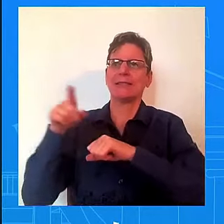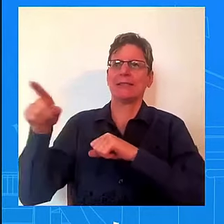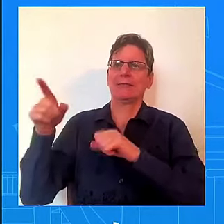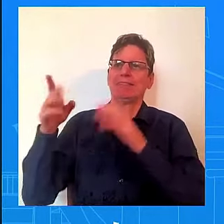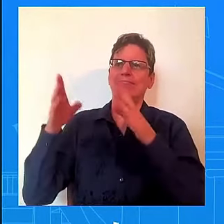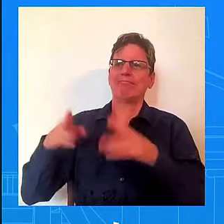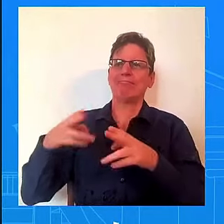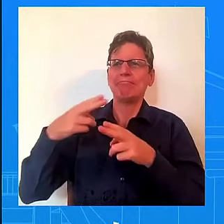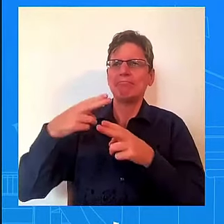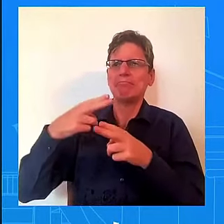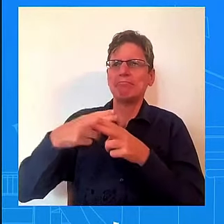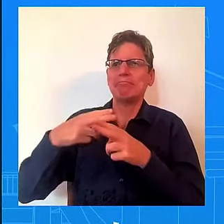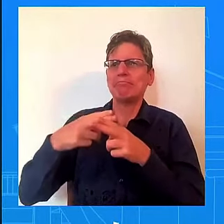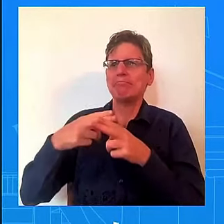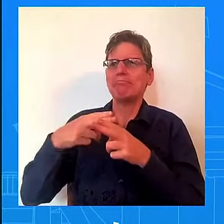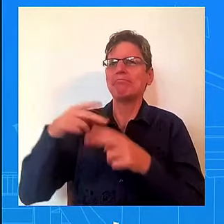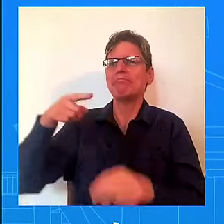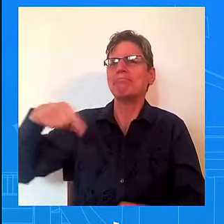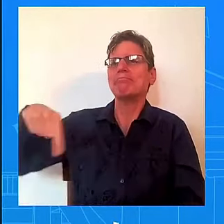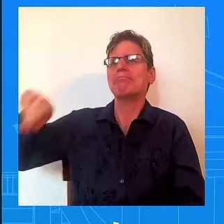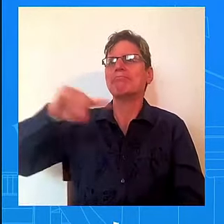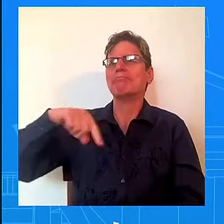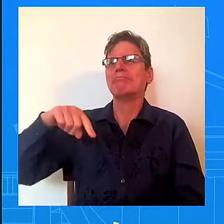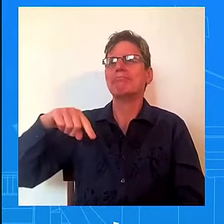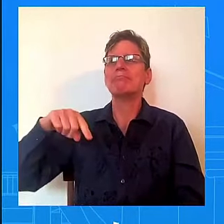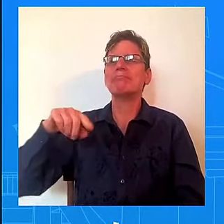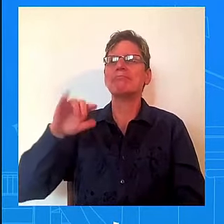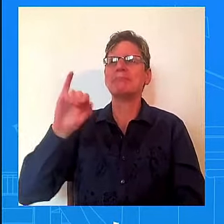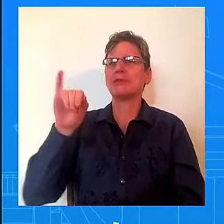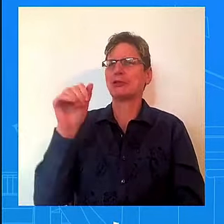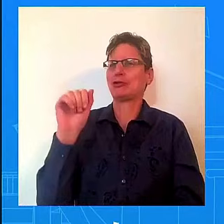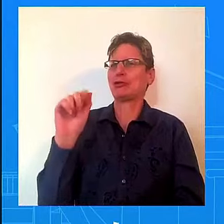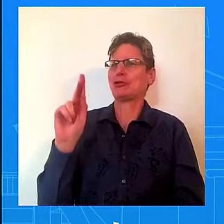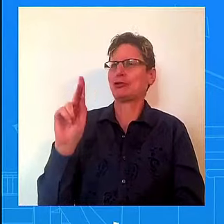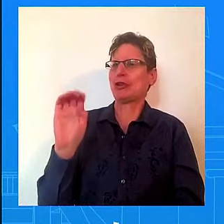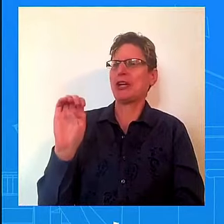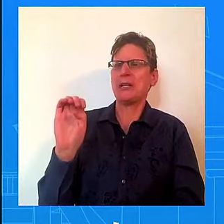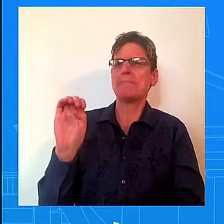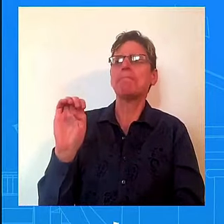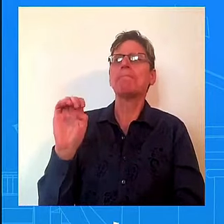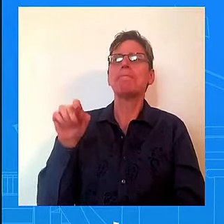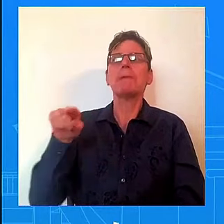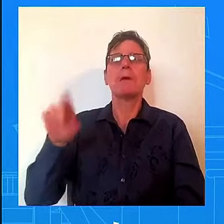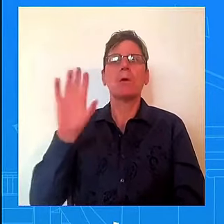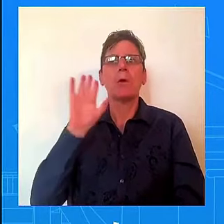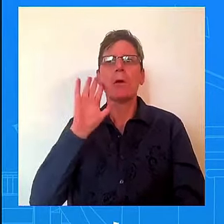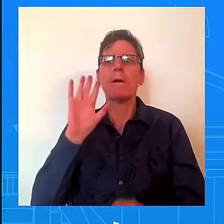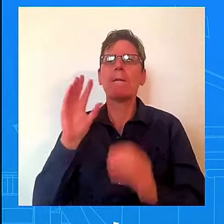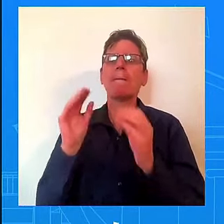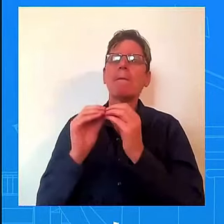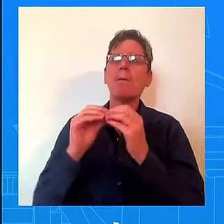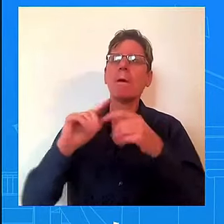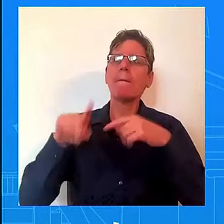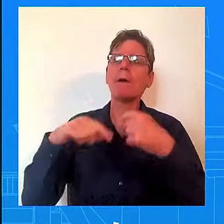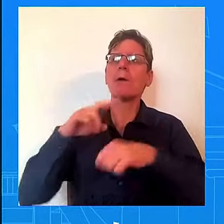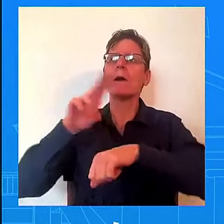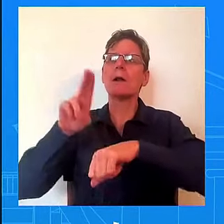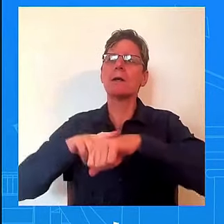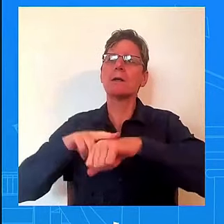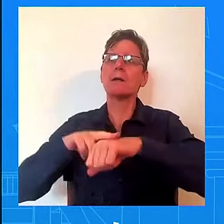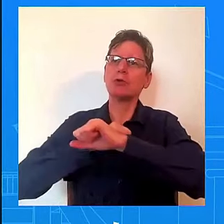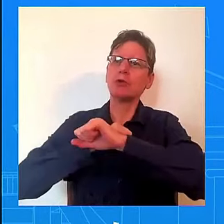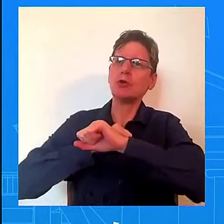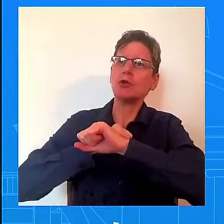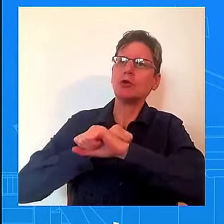And so, I don't have anything to share beyond on what the National Security Advisor shared during his press conference. So, I'll leave it there. Okay.